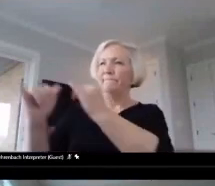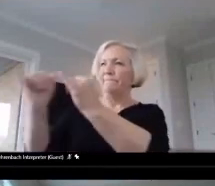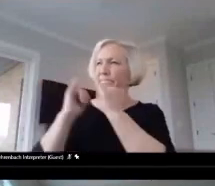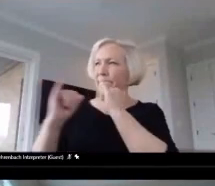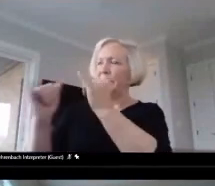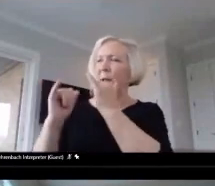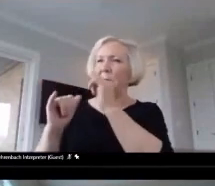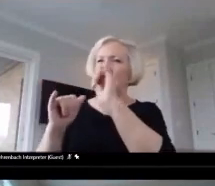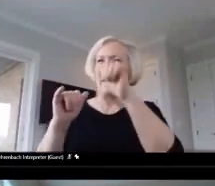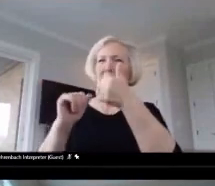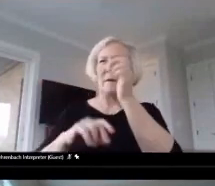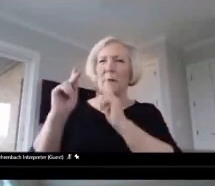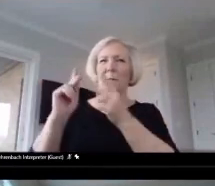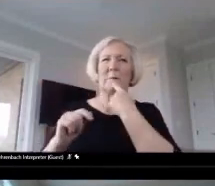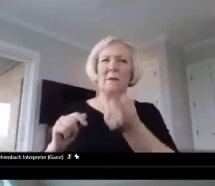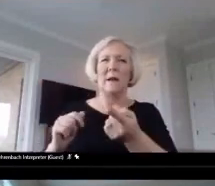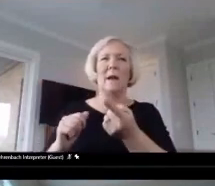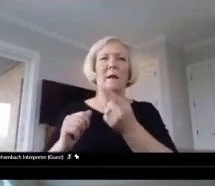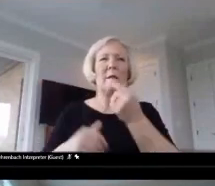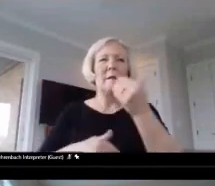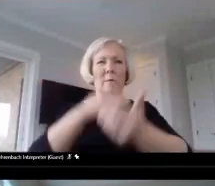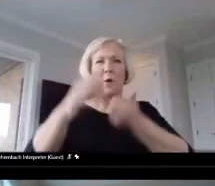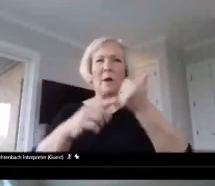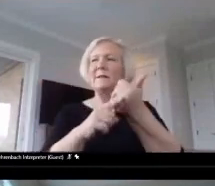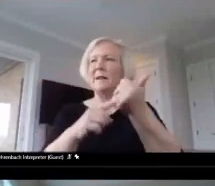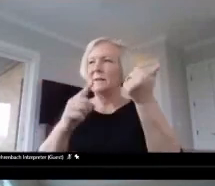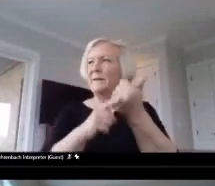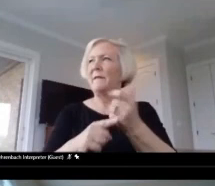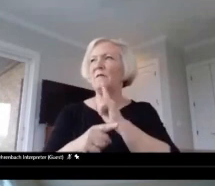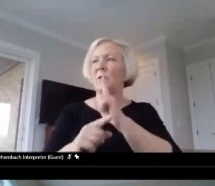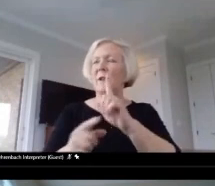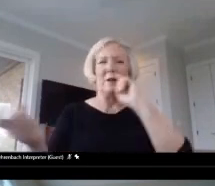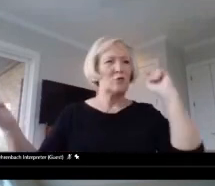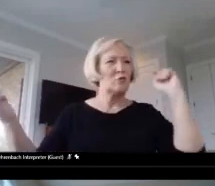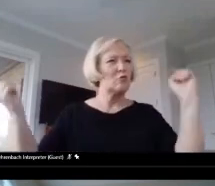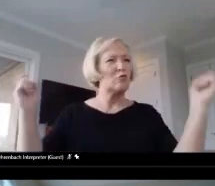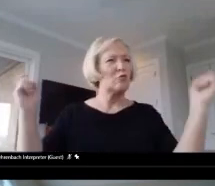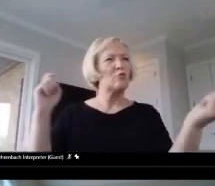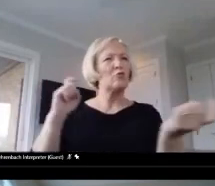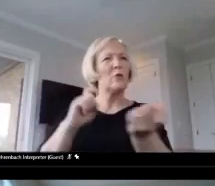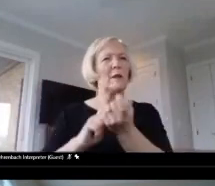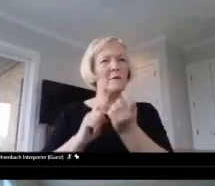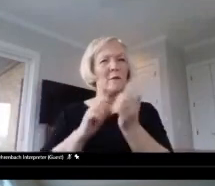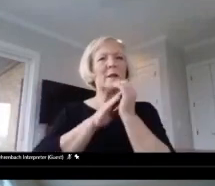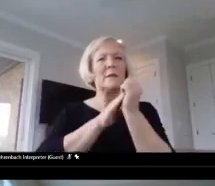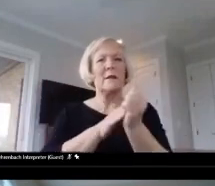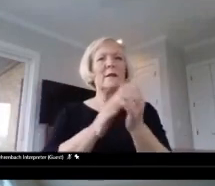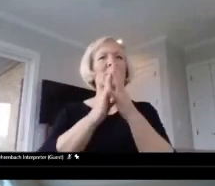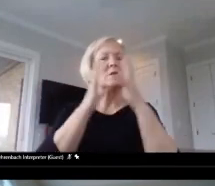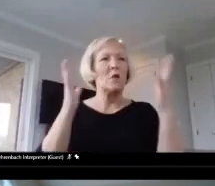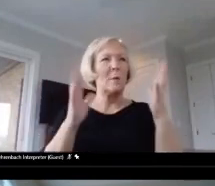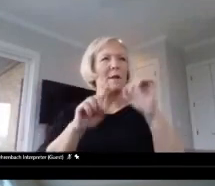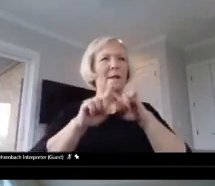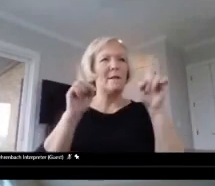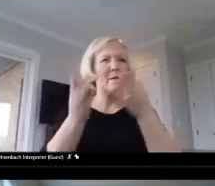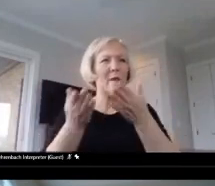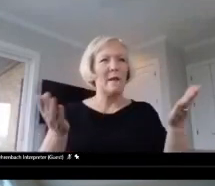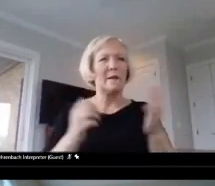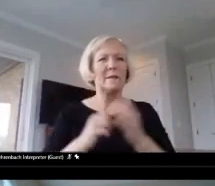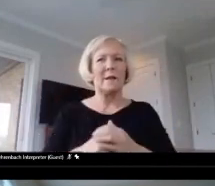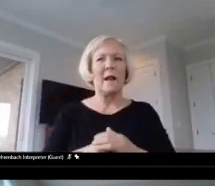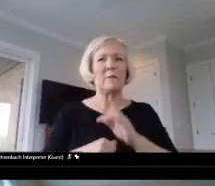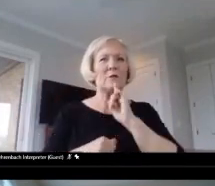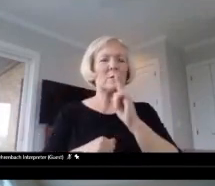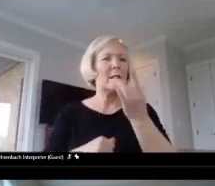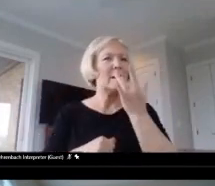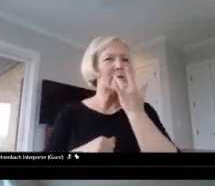process itself, you know, just really transforms. And it was led to so many different things that I was really fortunate